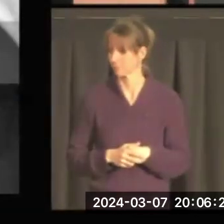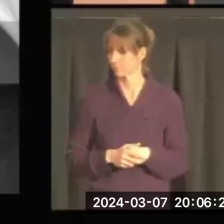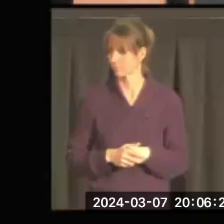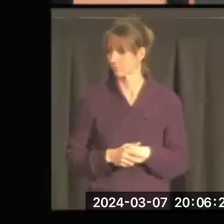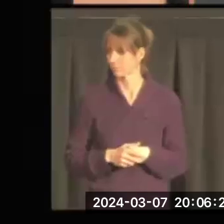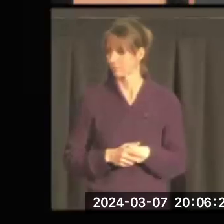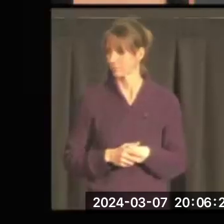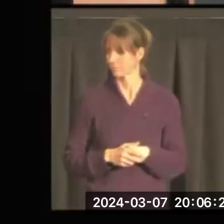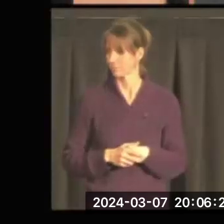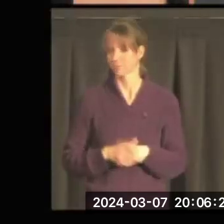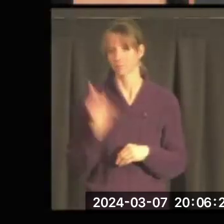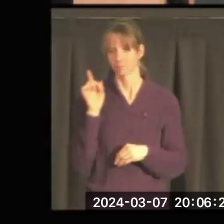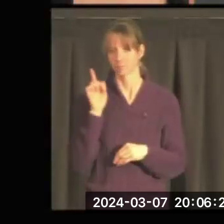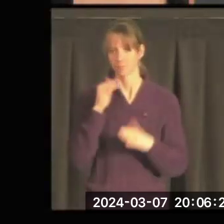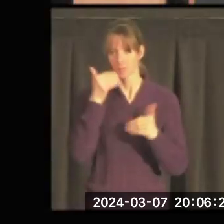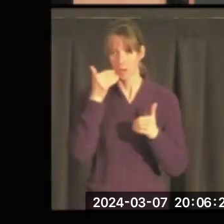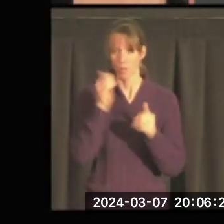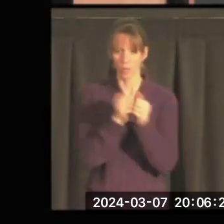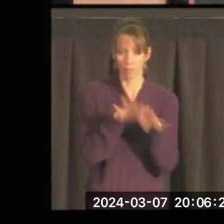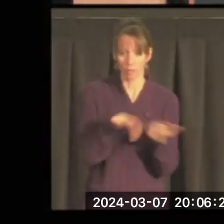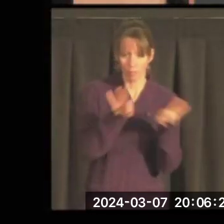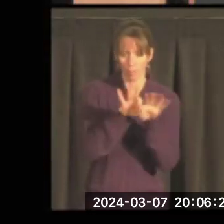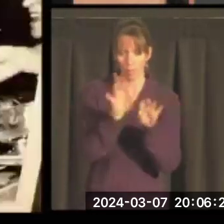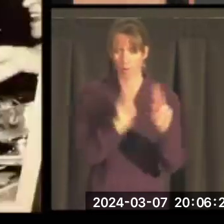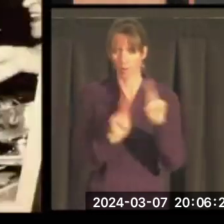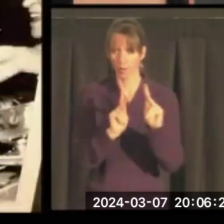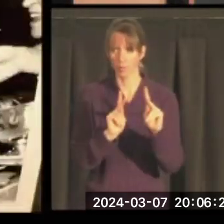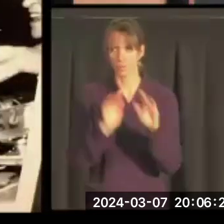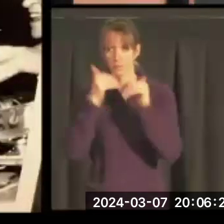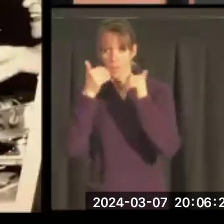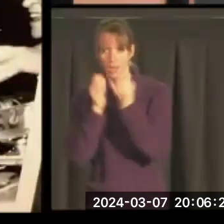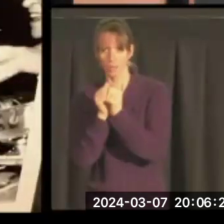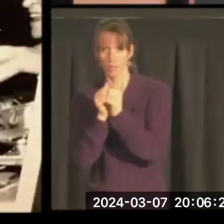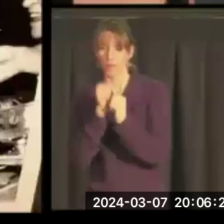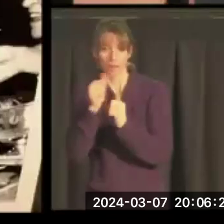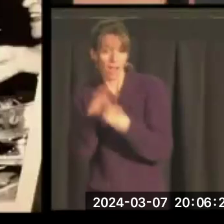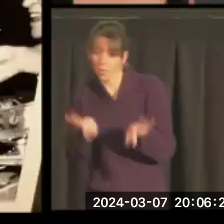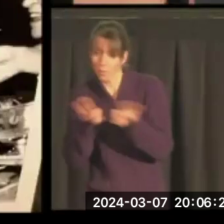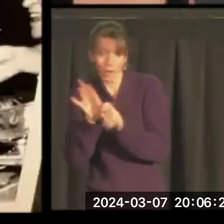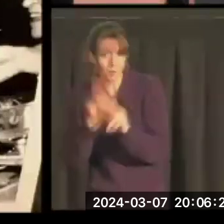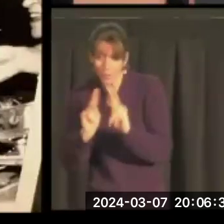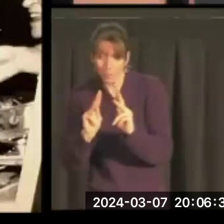Smiled when he was with important people. Smiled when he was with unimportant people.